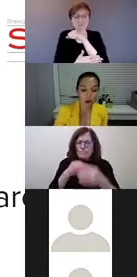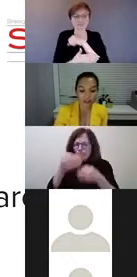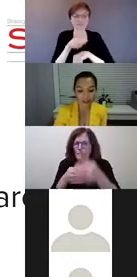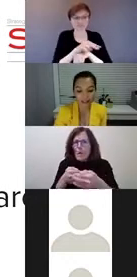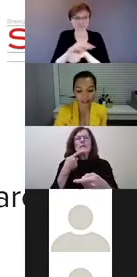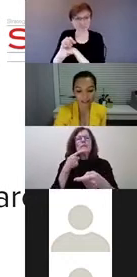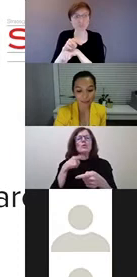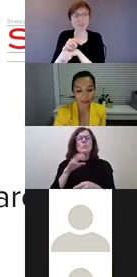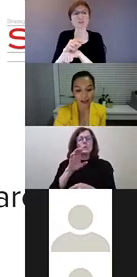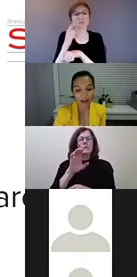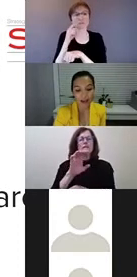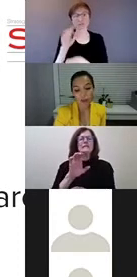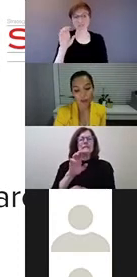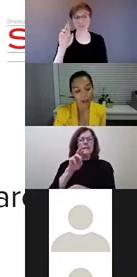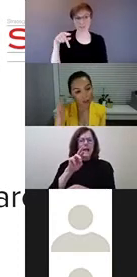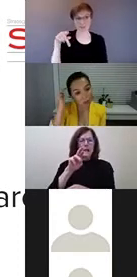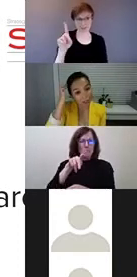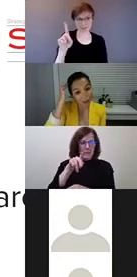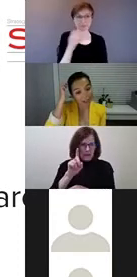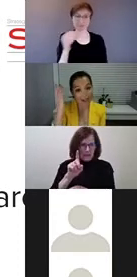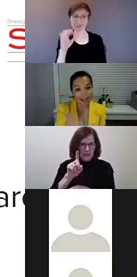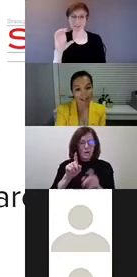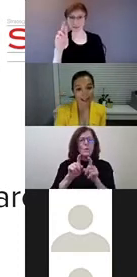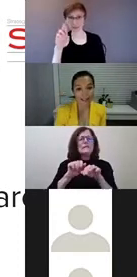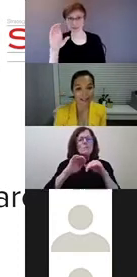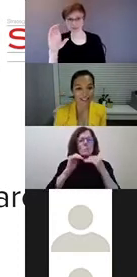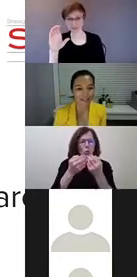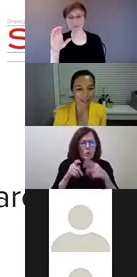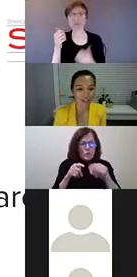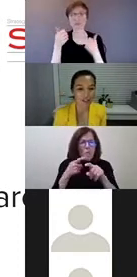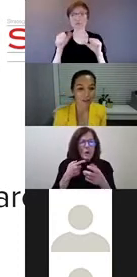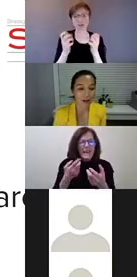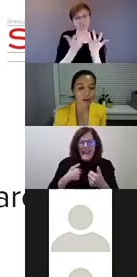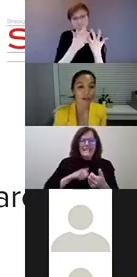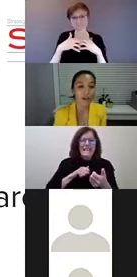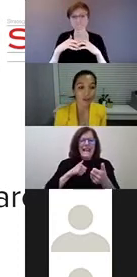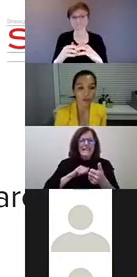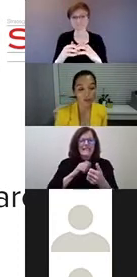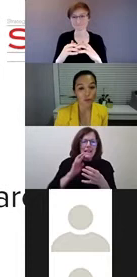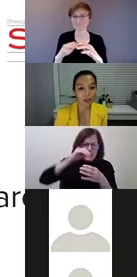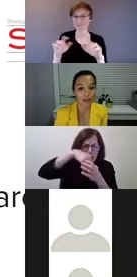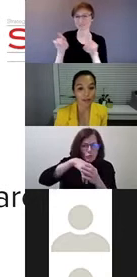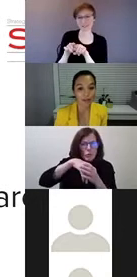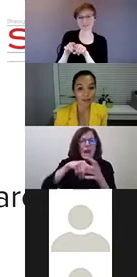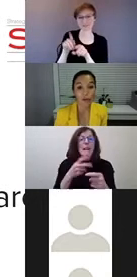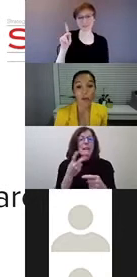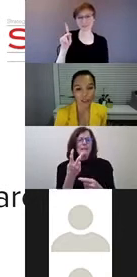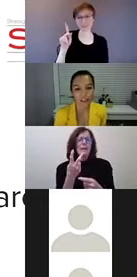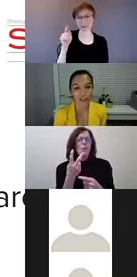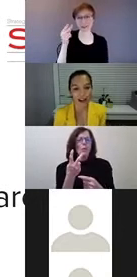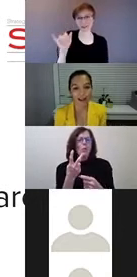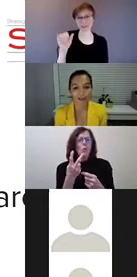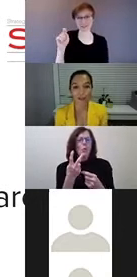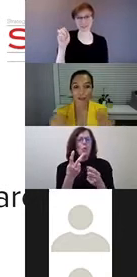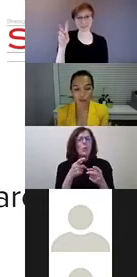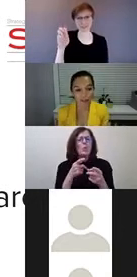also on the CRC. So trying to integrate, as Kathy and Steve mentioned so well, the opportunity